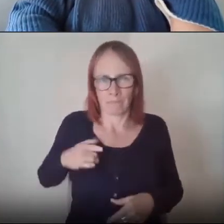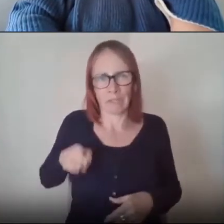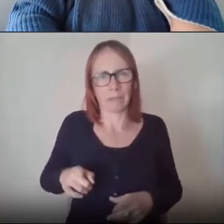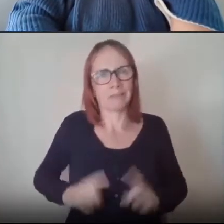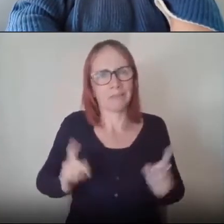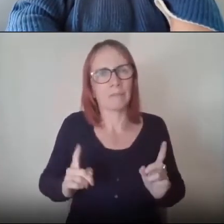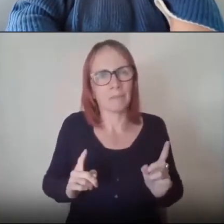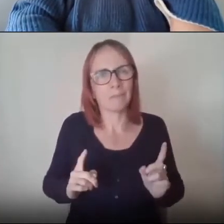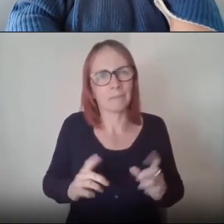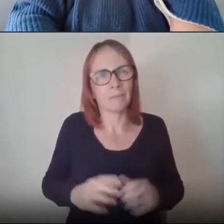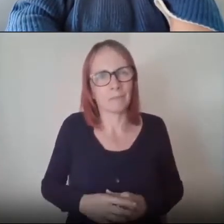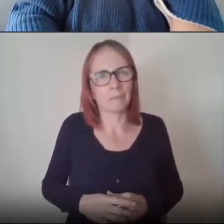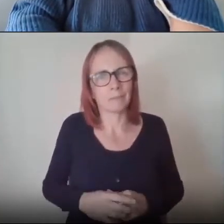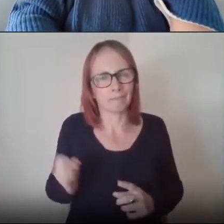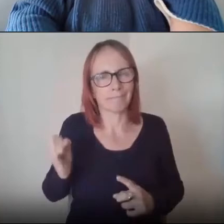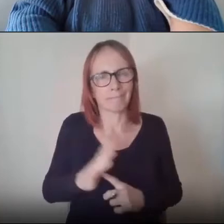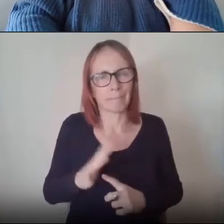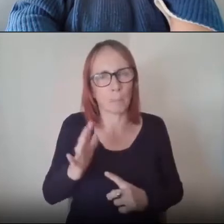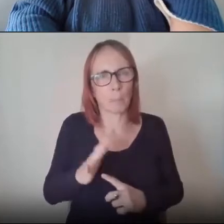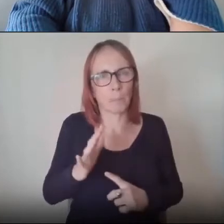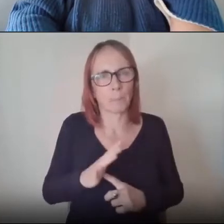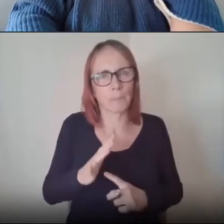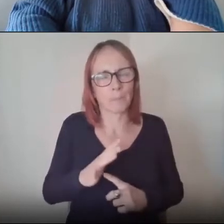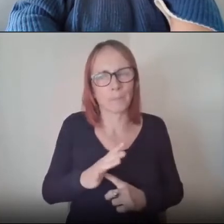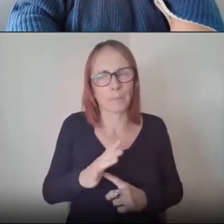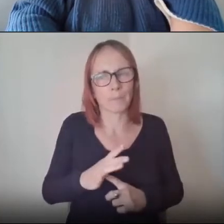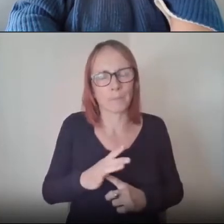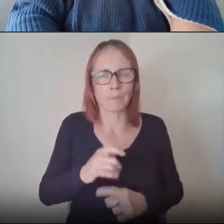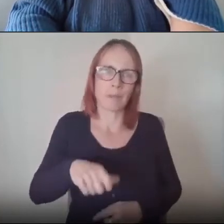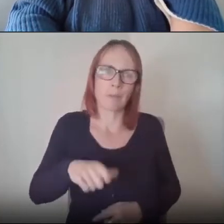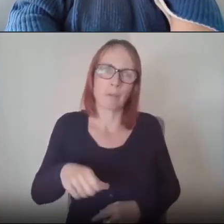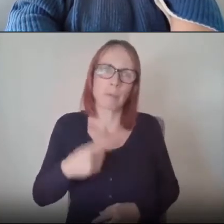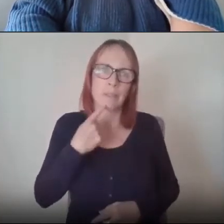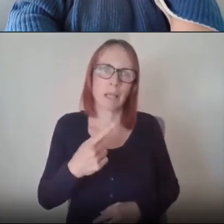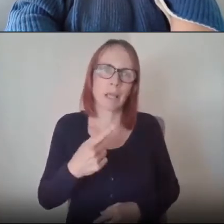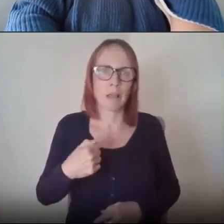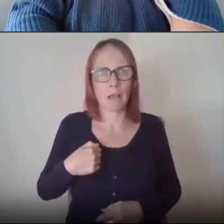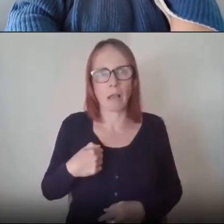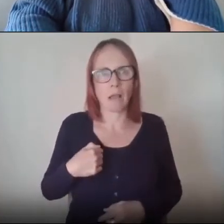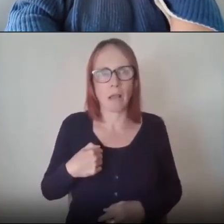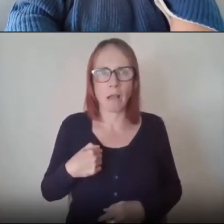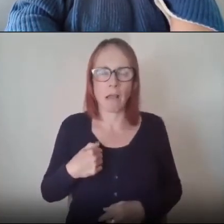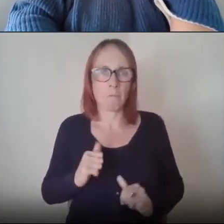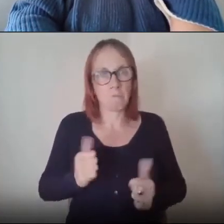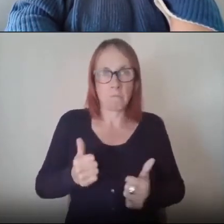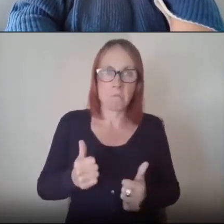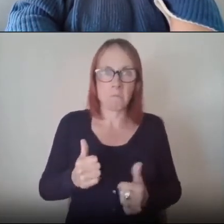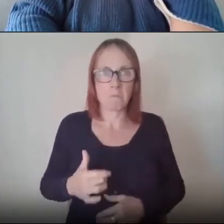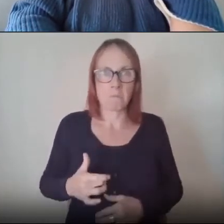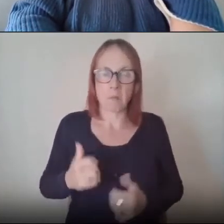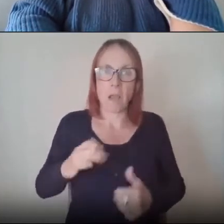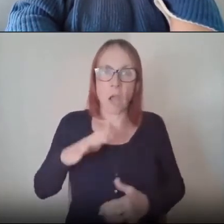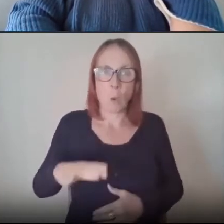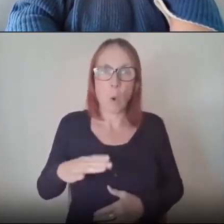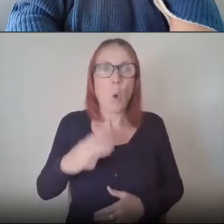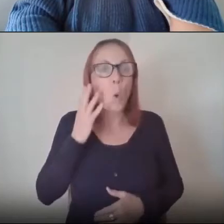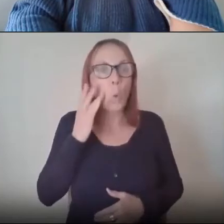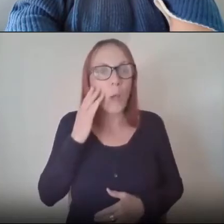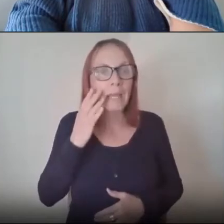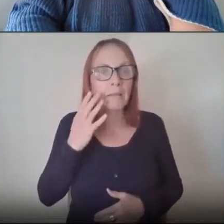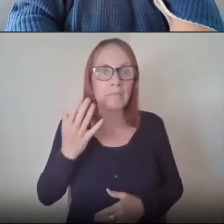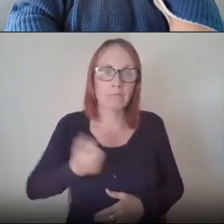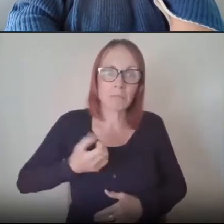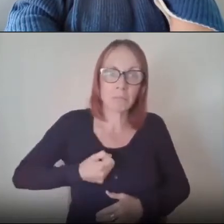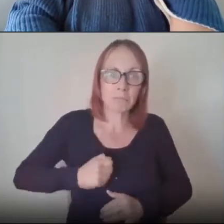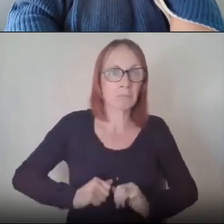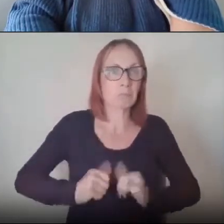particularly when people then start saying well i've actually done quite well in life now i want to give something back i don't have a